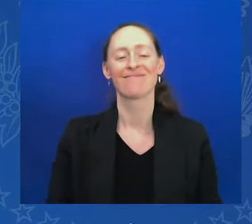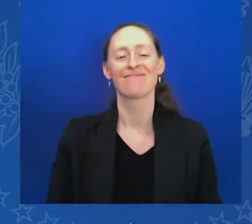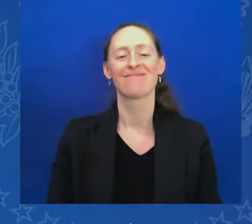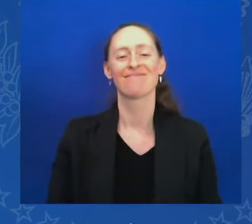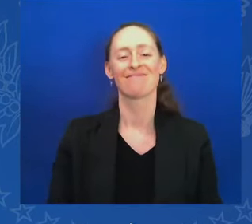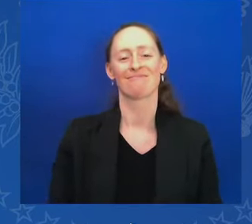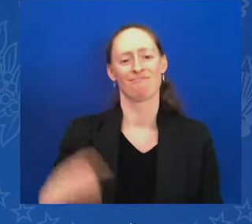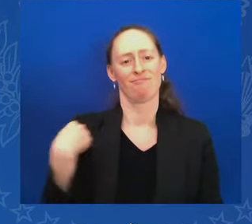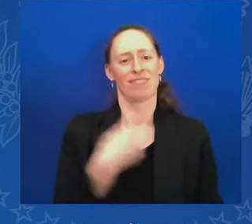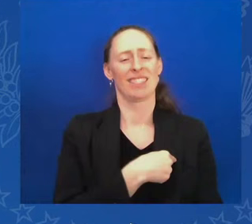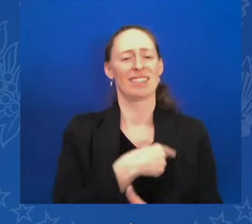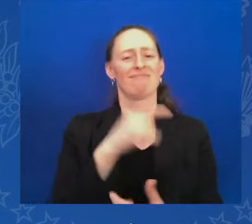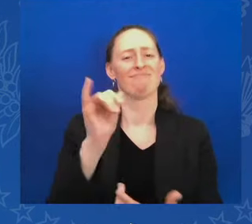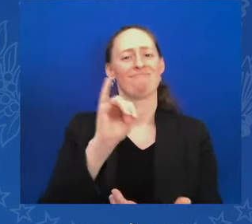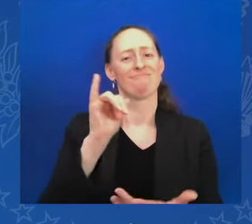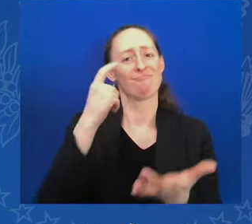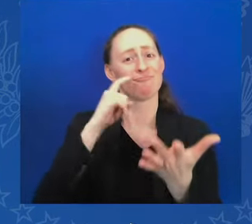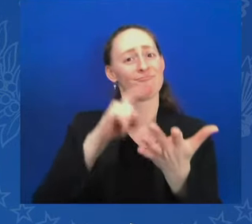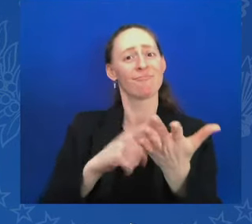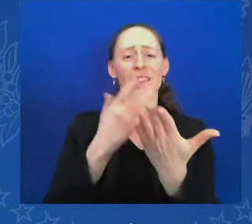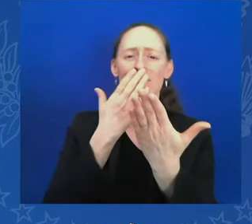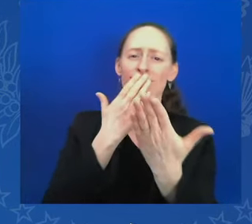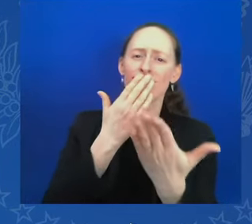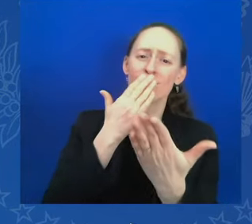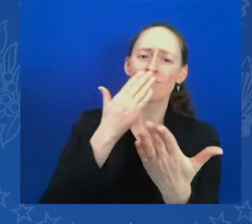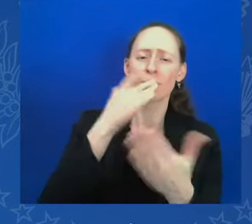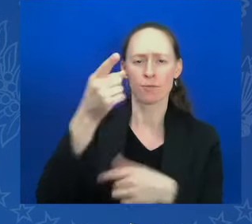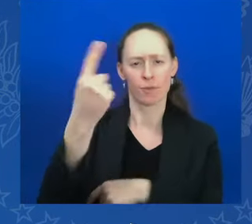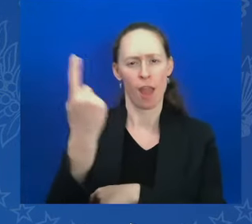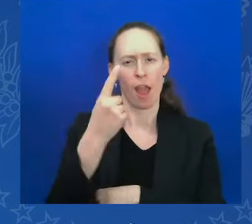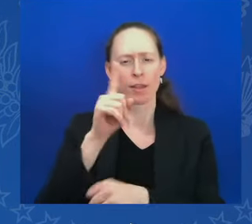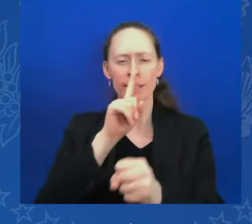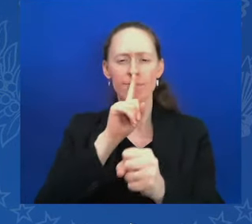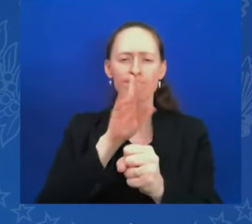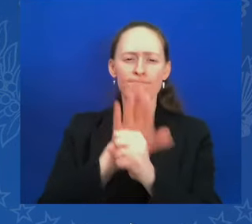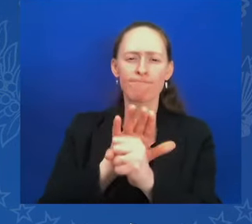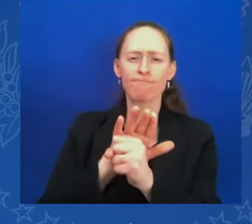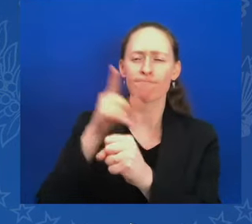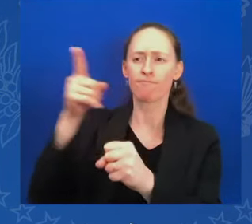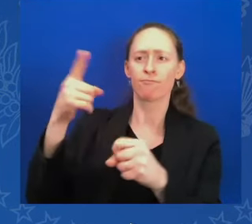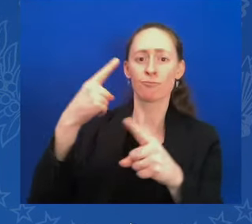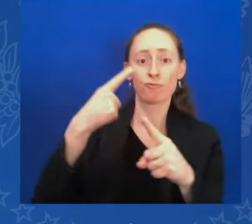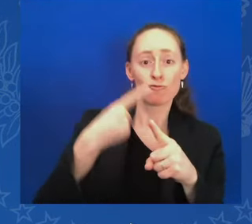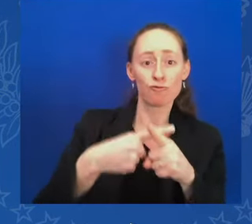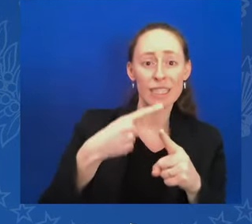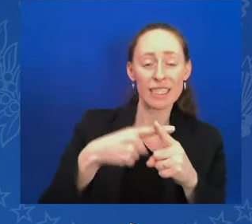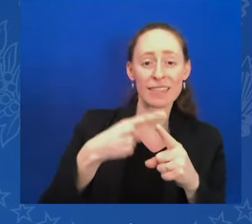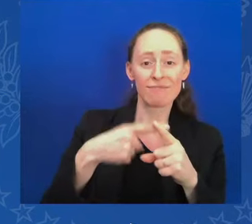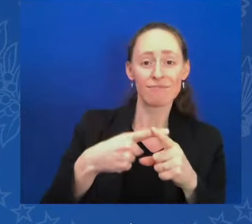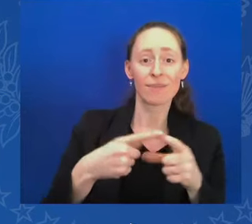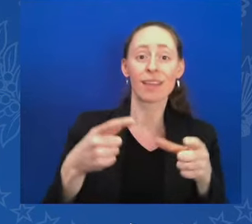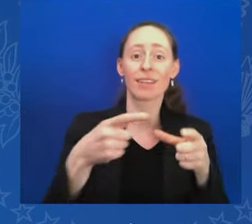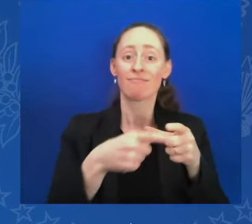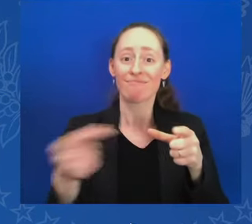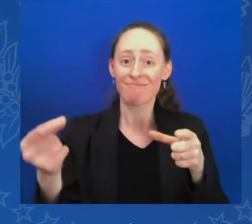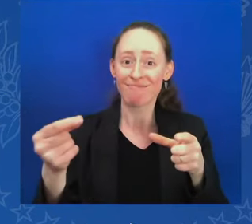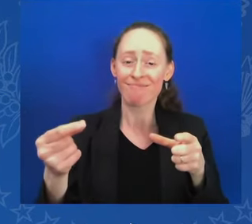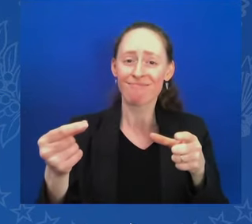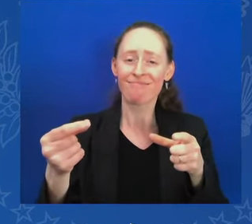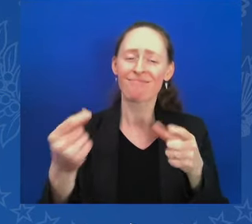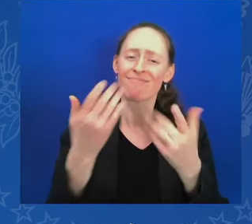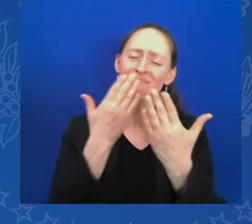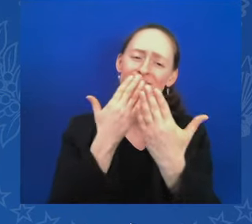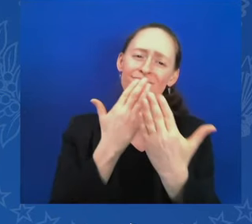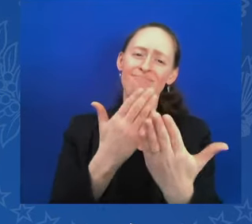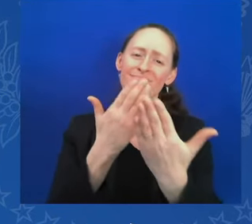and for a just and peaceful solution to this island nation that has been scarred